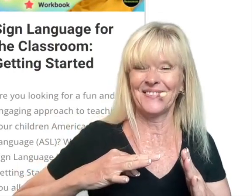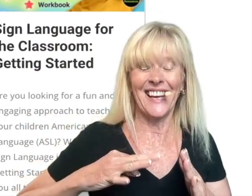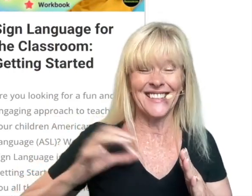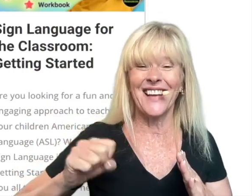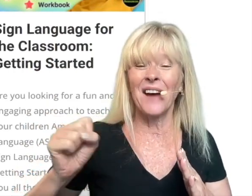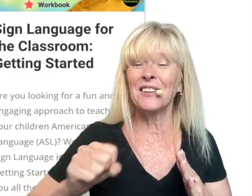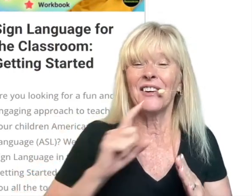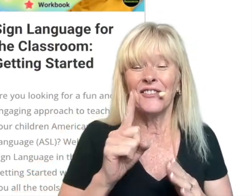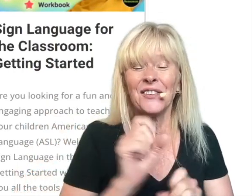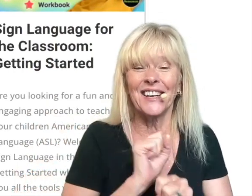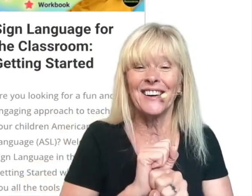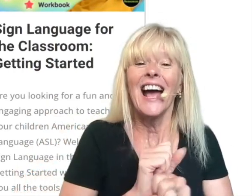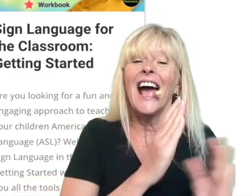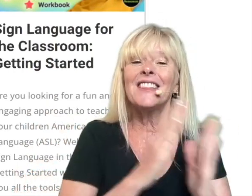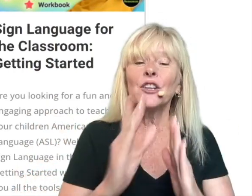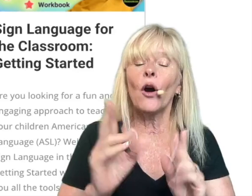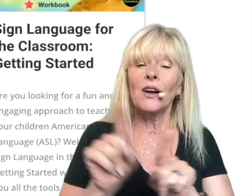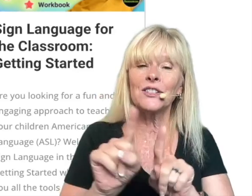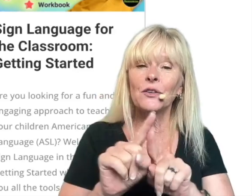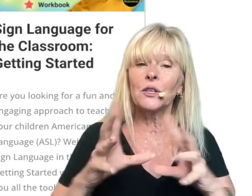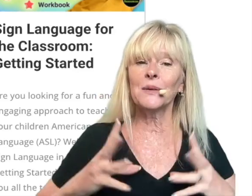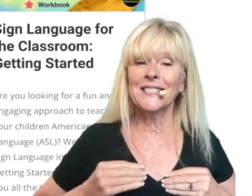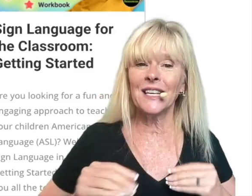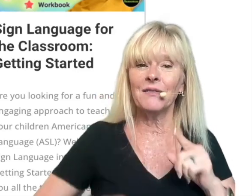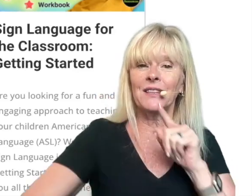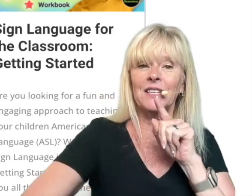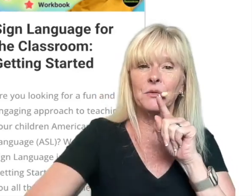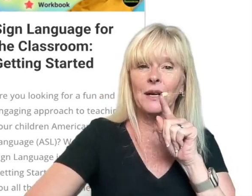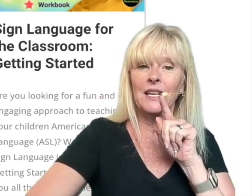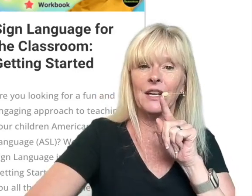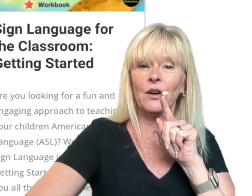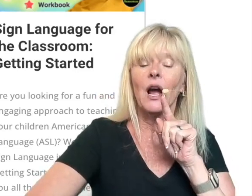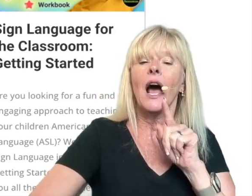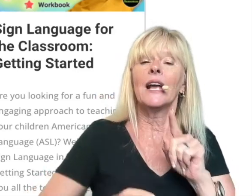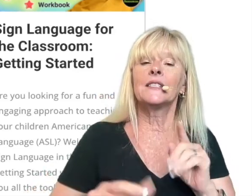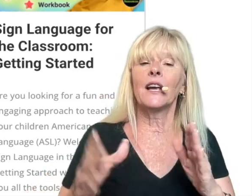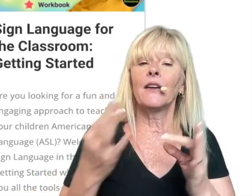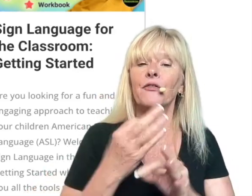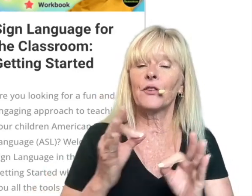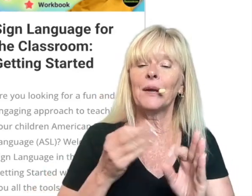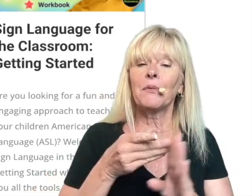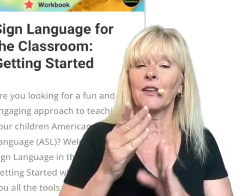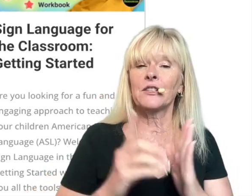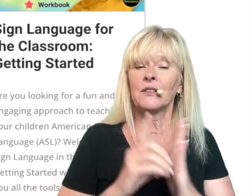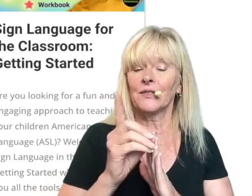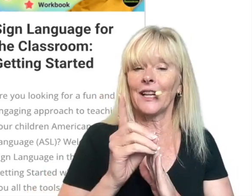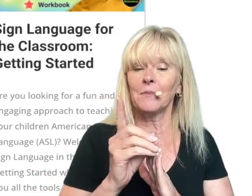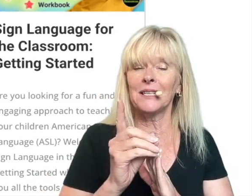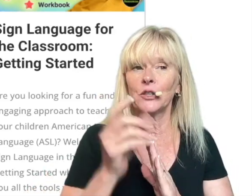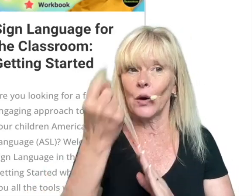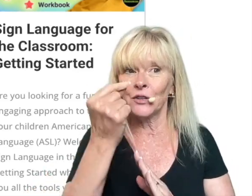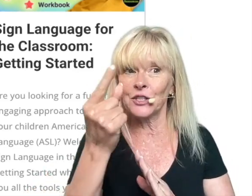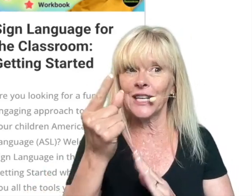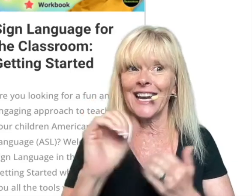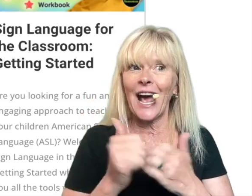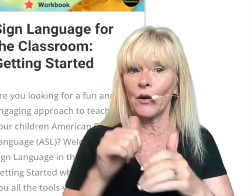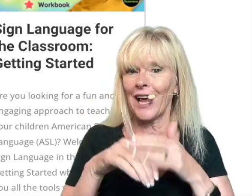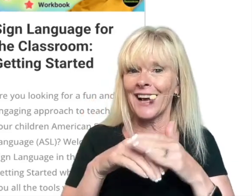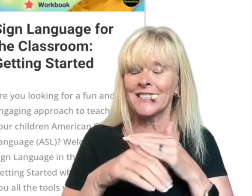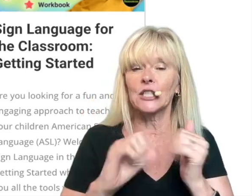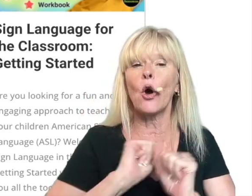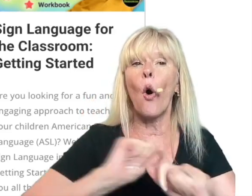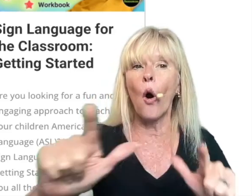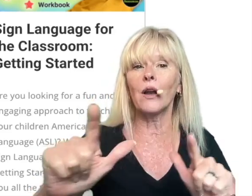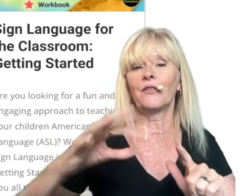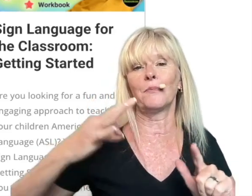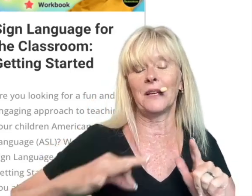yes I'm real and then also gonna receive this right here it's a meant to understand how